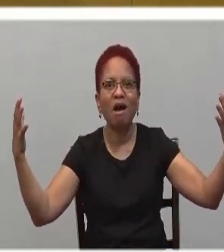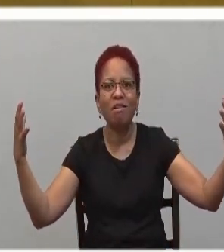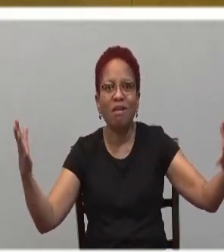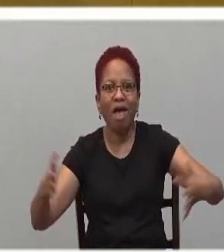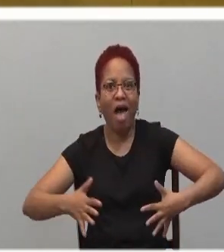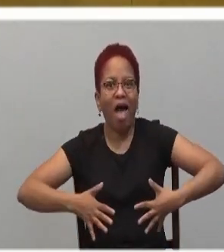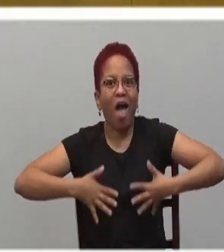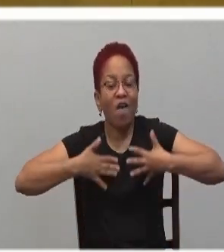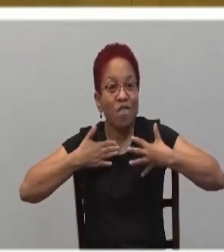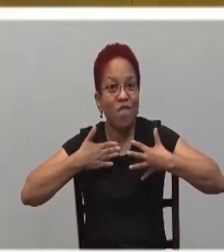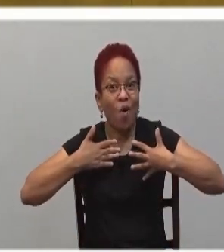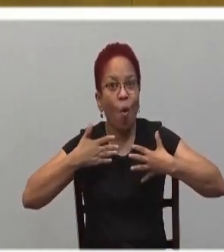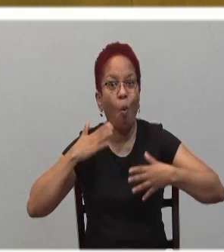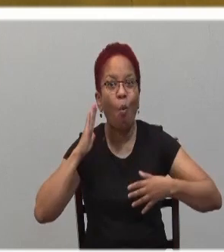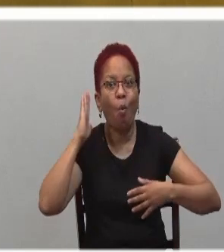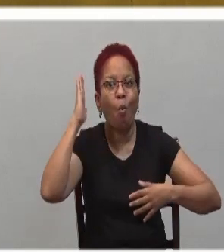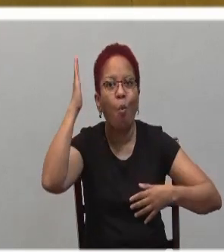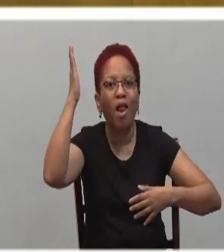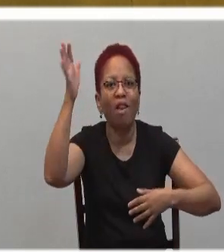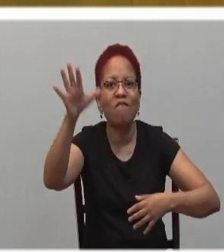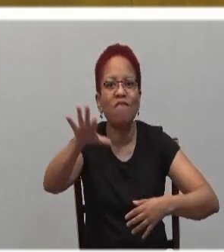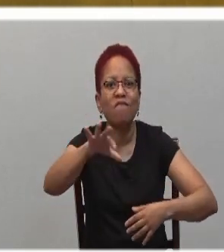rest.